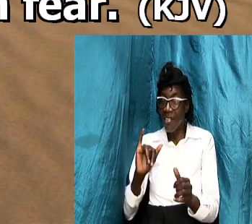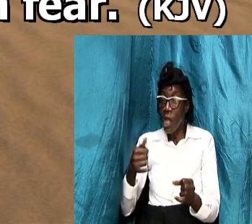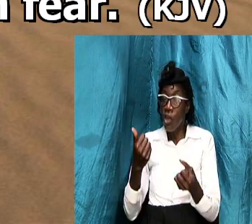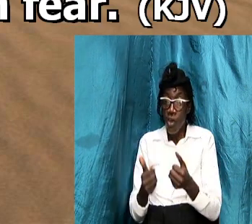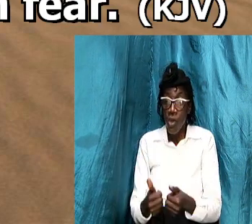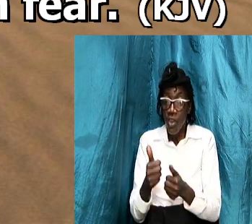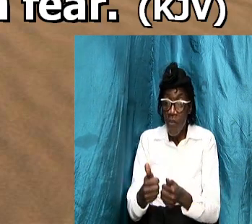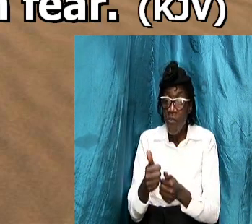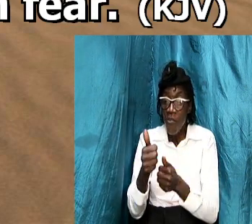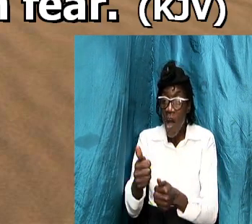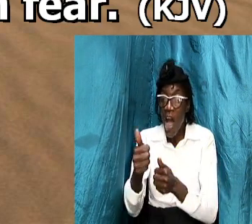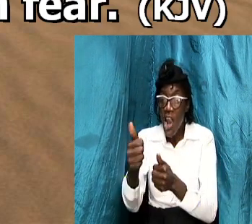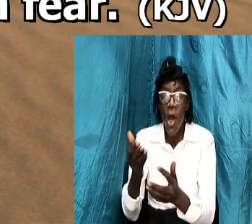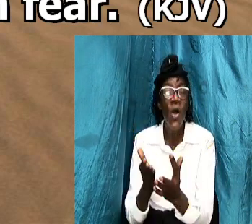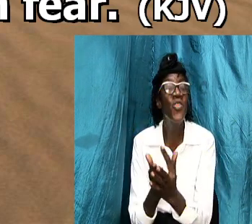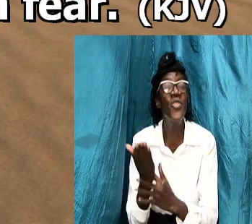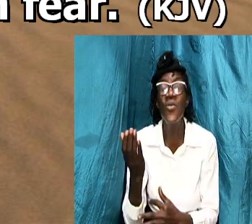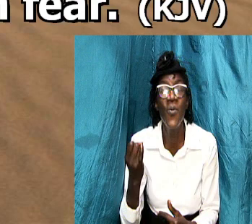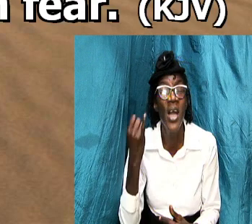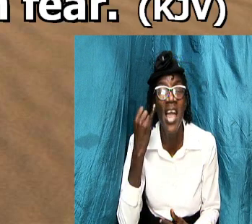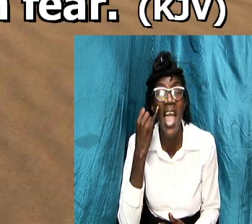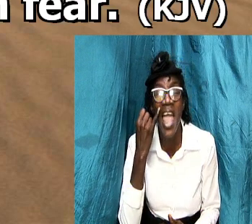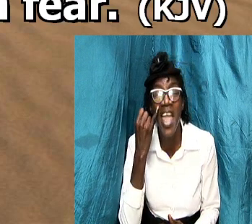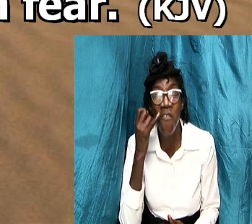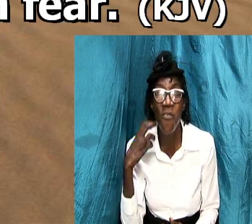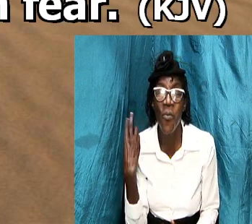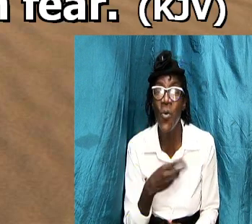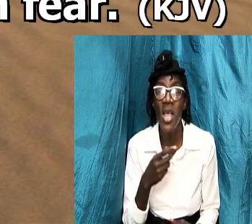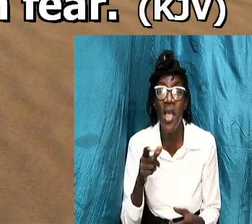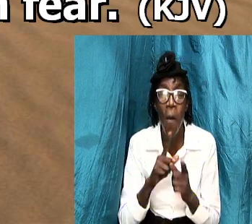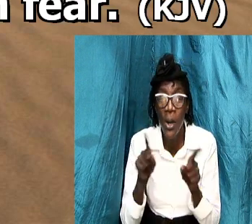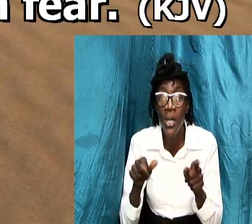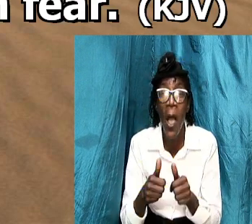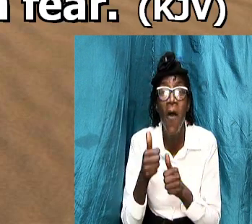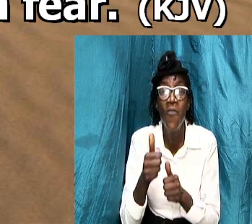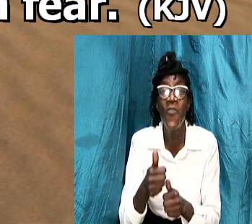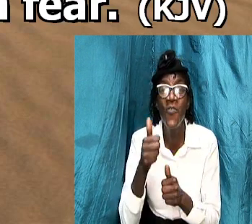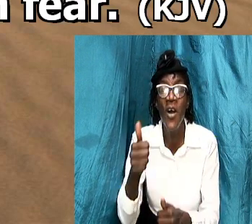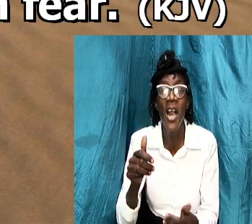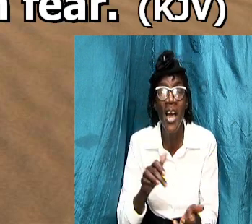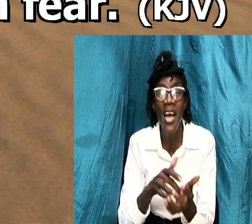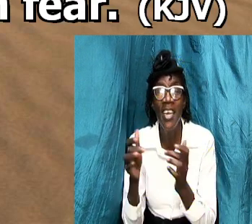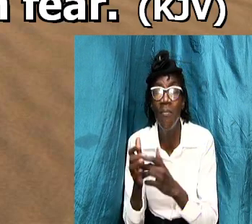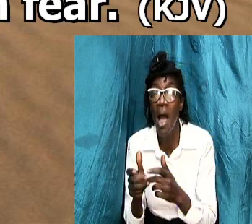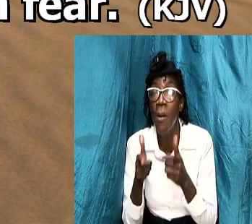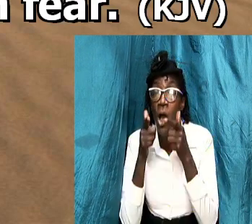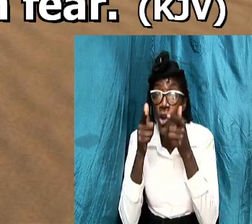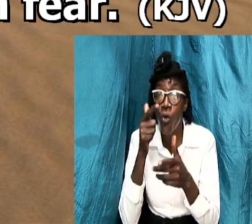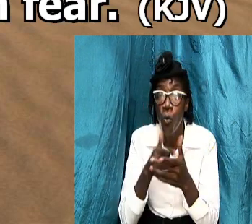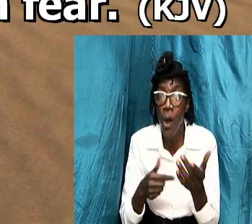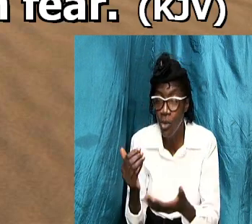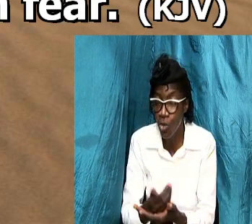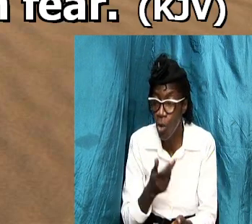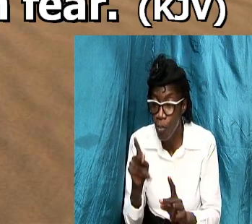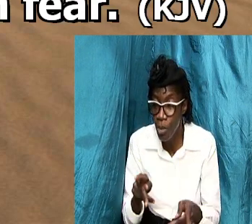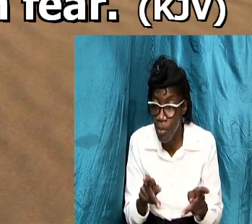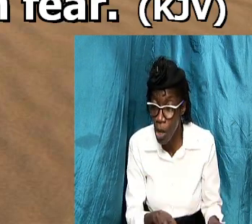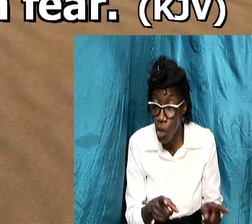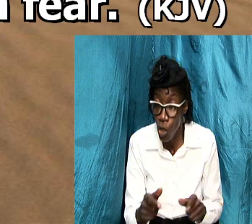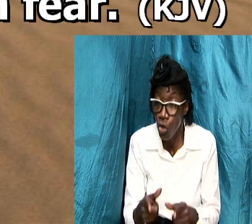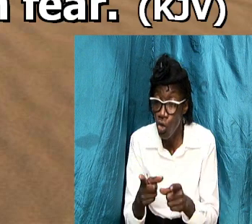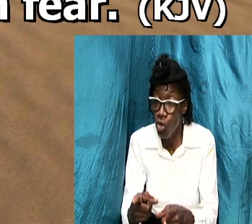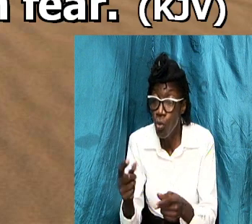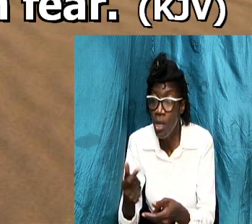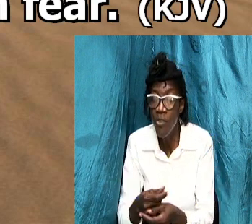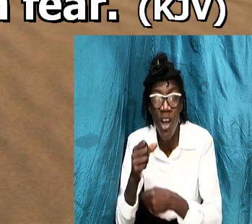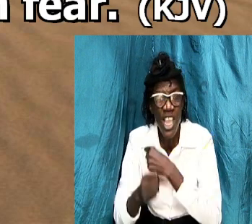and this is why i'm saying to us if we would follow the bible look at what some folks have been doing for years and years later it